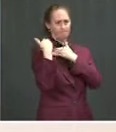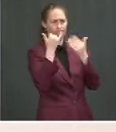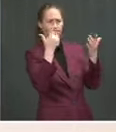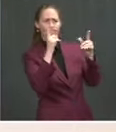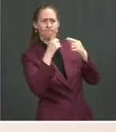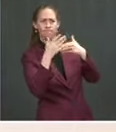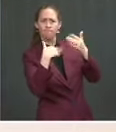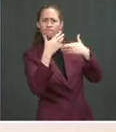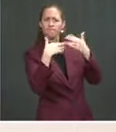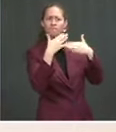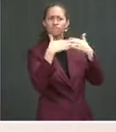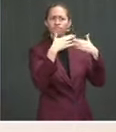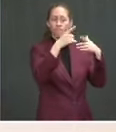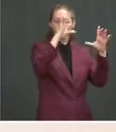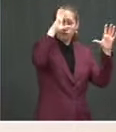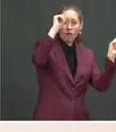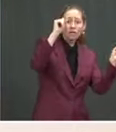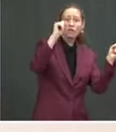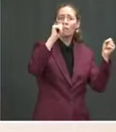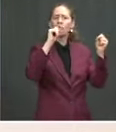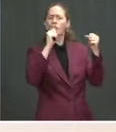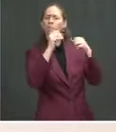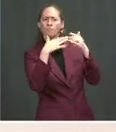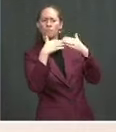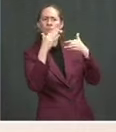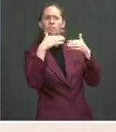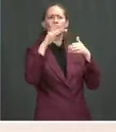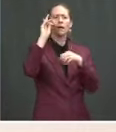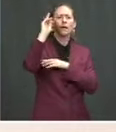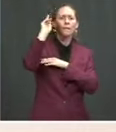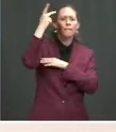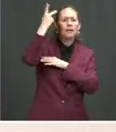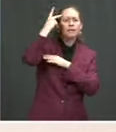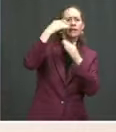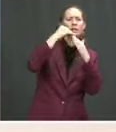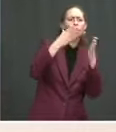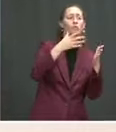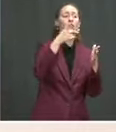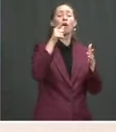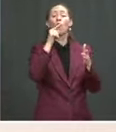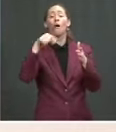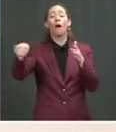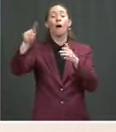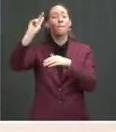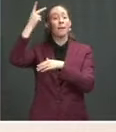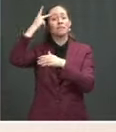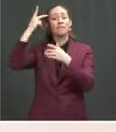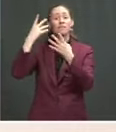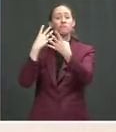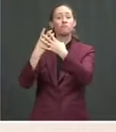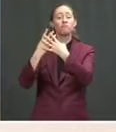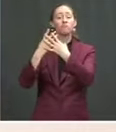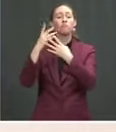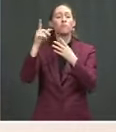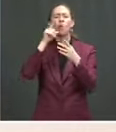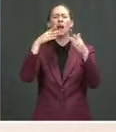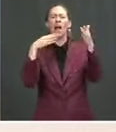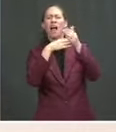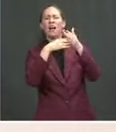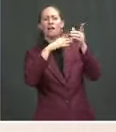to release political prisoners, improve respect for human rights, and fundamental freedoms for all Iranians.